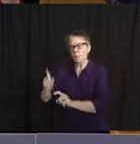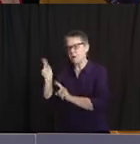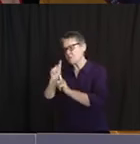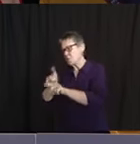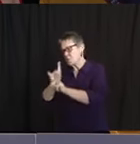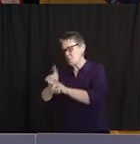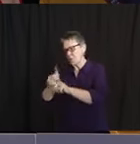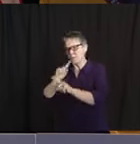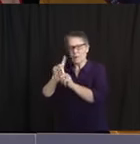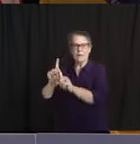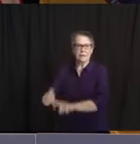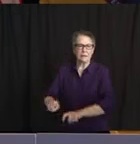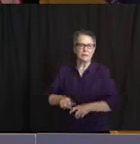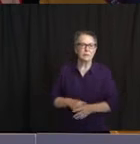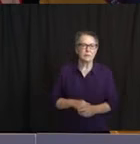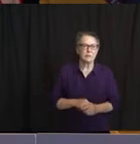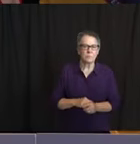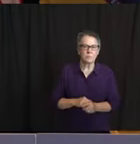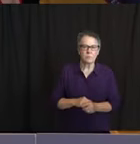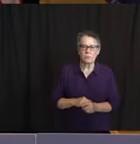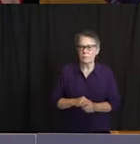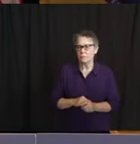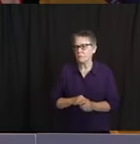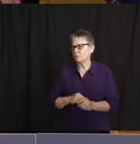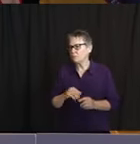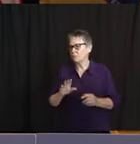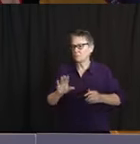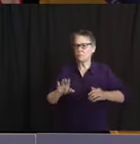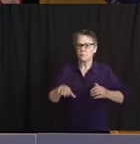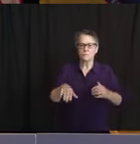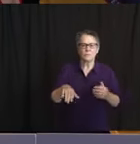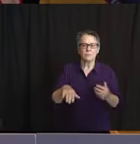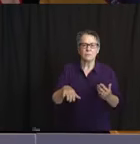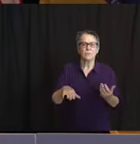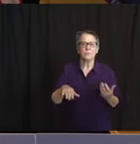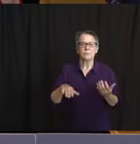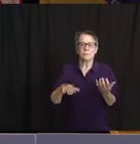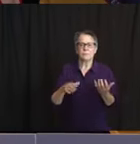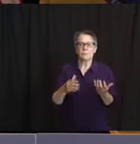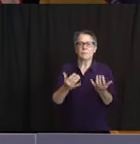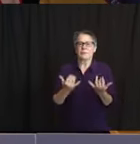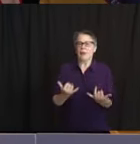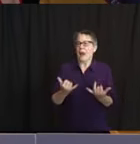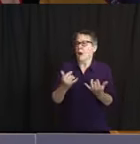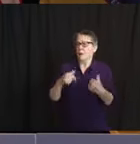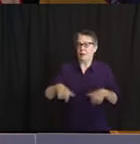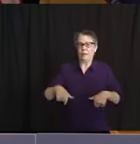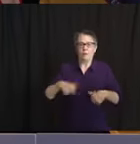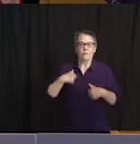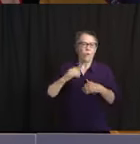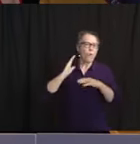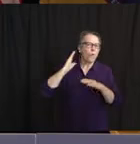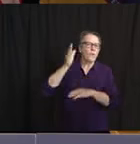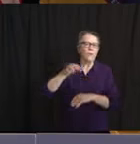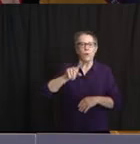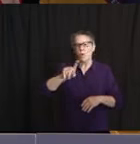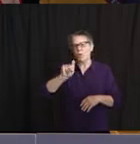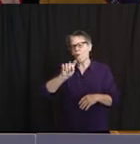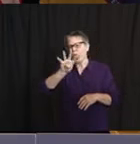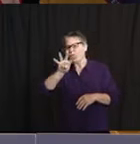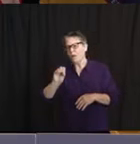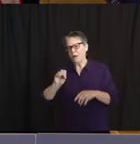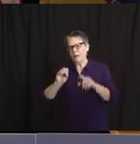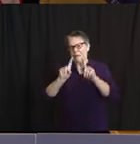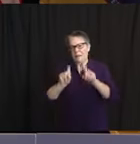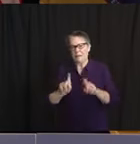more than 140 testing locations available in the state. I encourage residents to get tested if they have